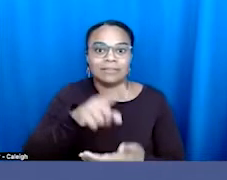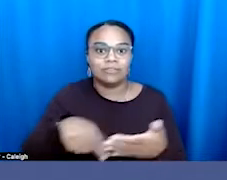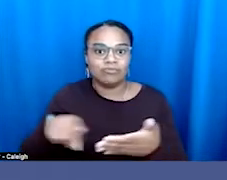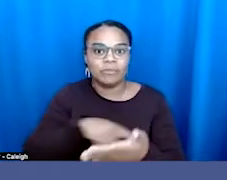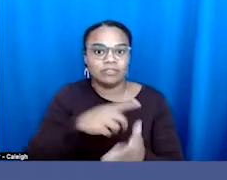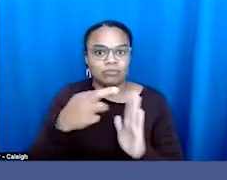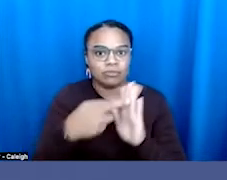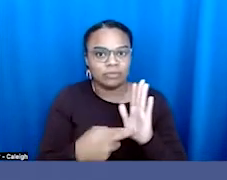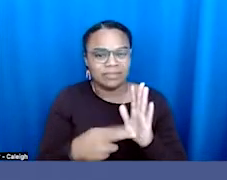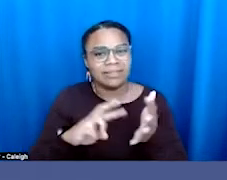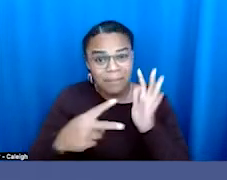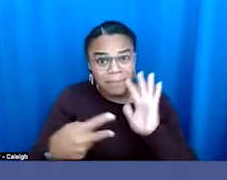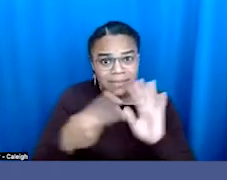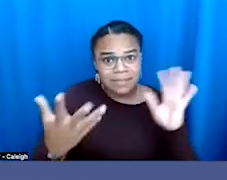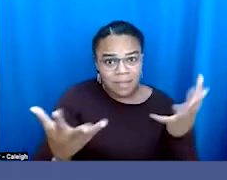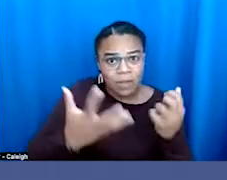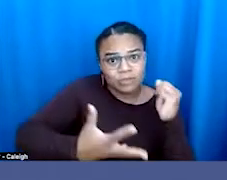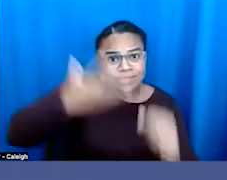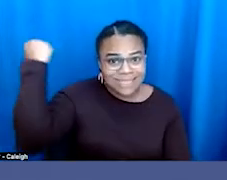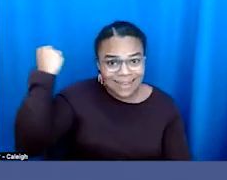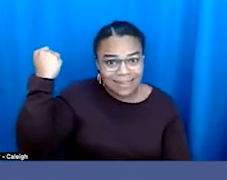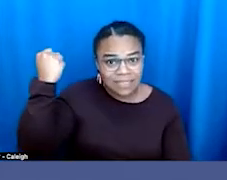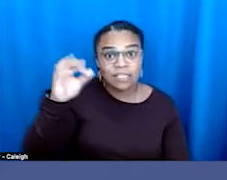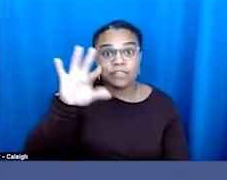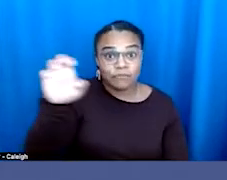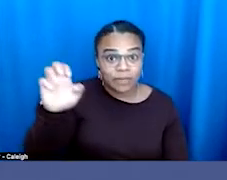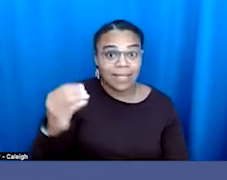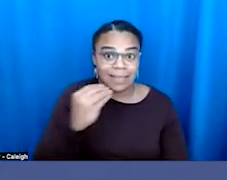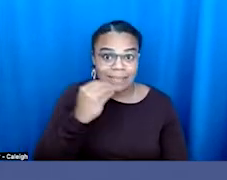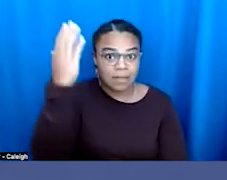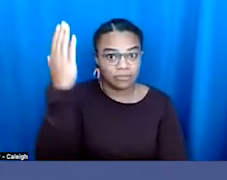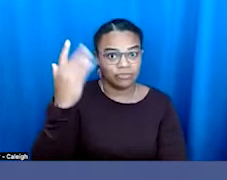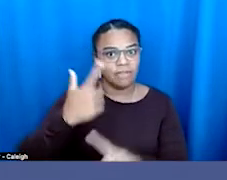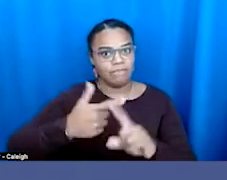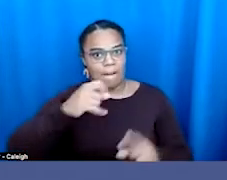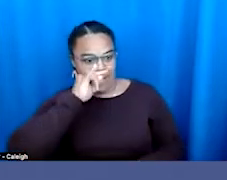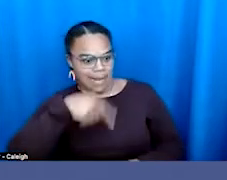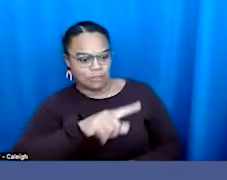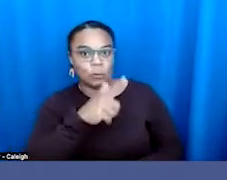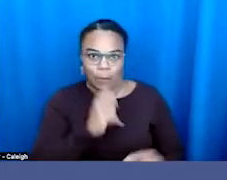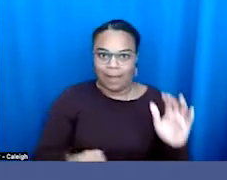want to take free lunch away from kids that identify as queer. That's what we're up against right now, right?